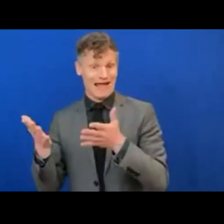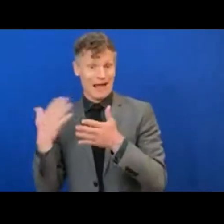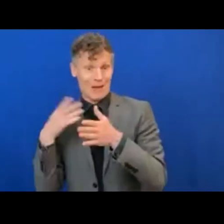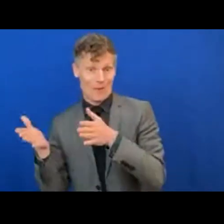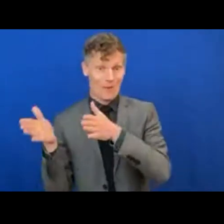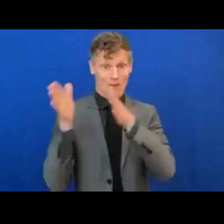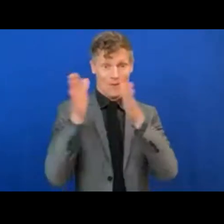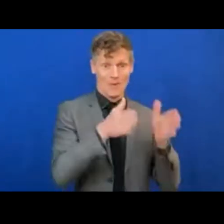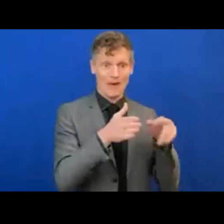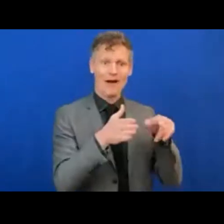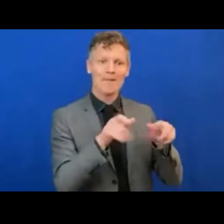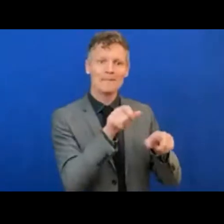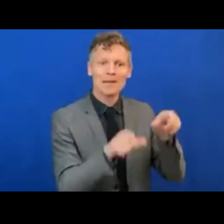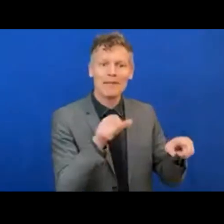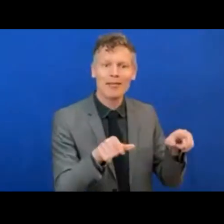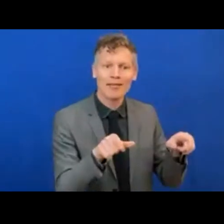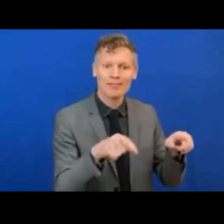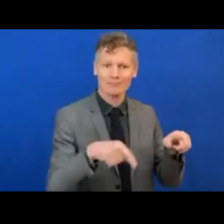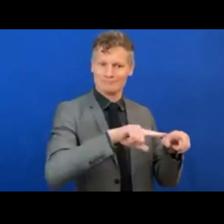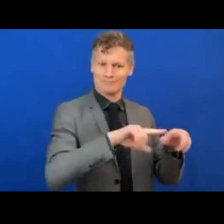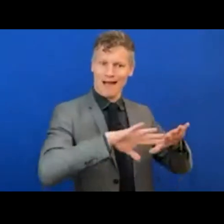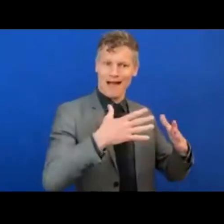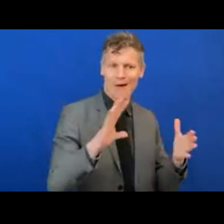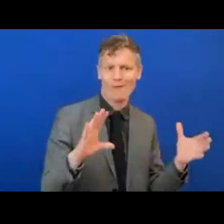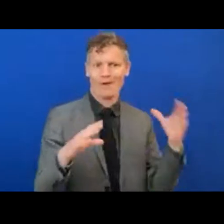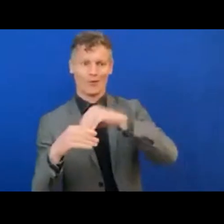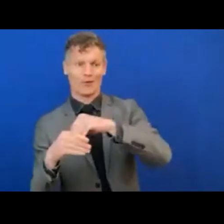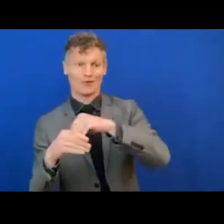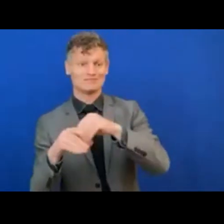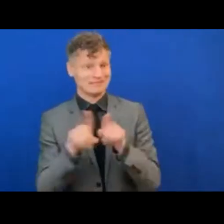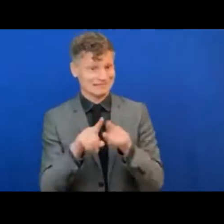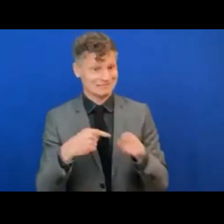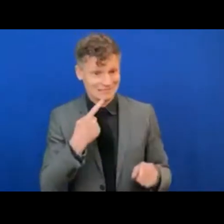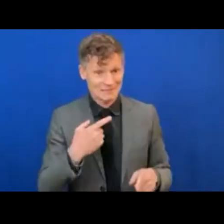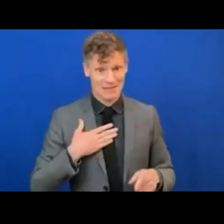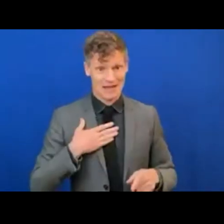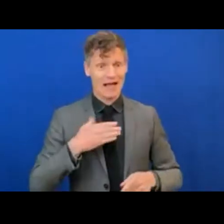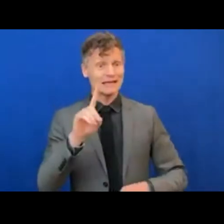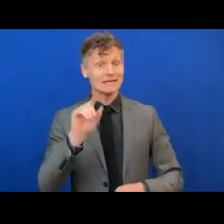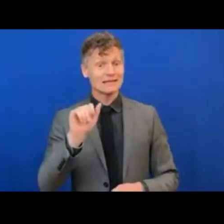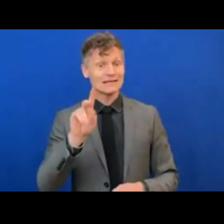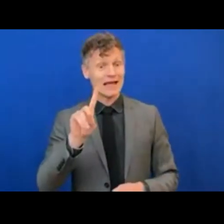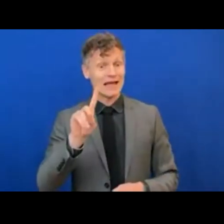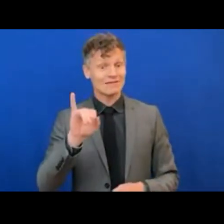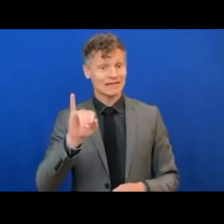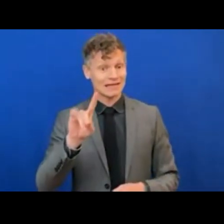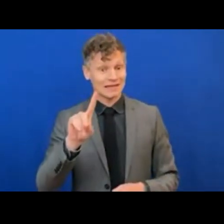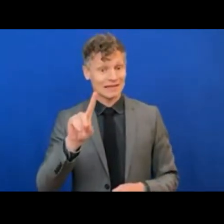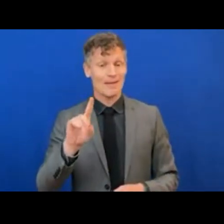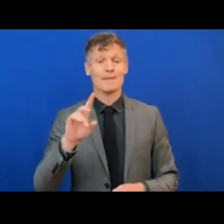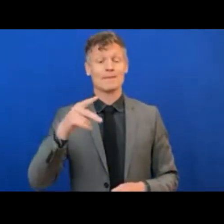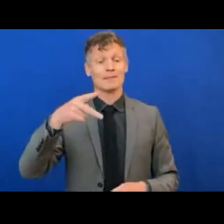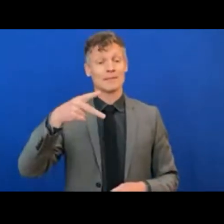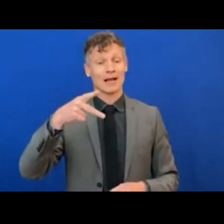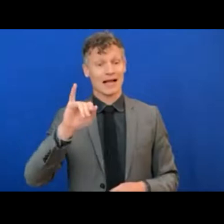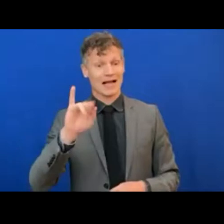included. So as I said, my name is David Kirkpatrick. I'm a journalist based in New York. I run a company called Techonomy, which